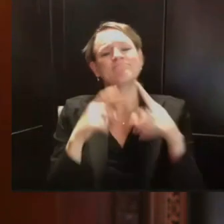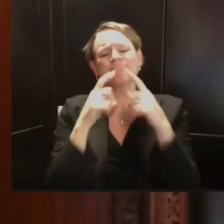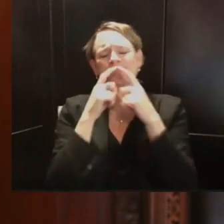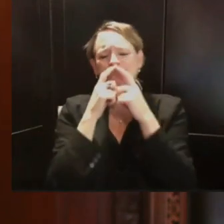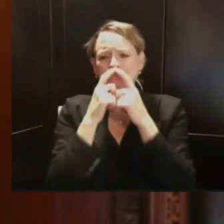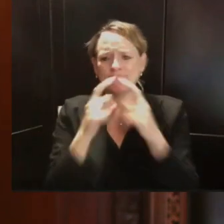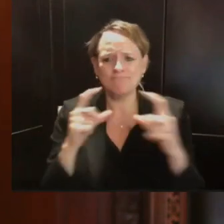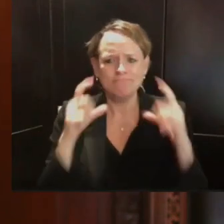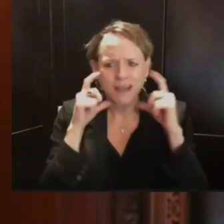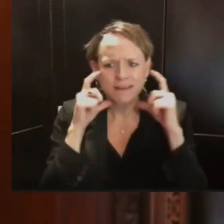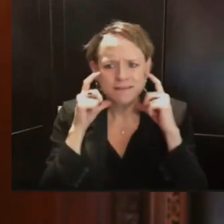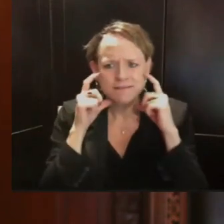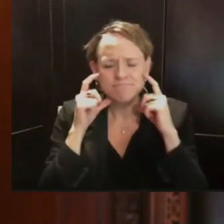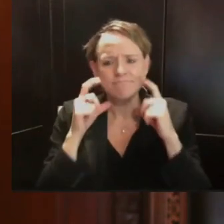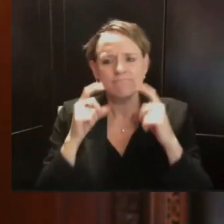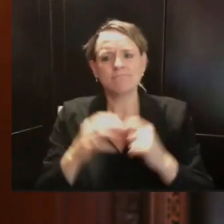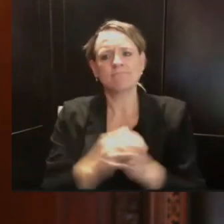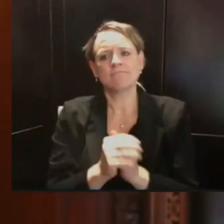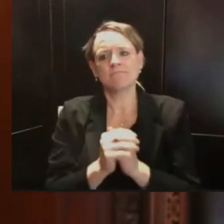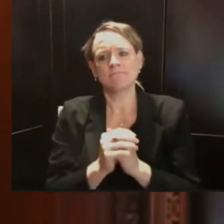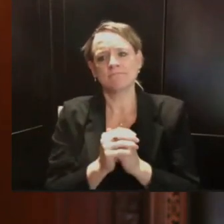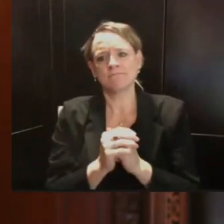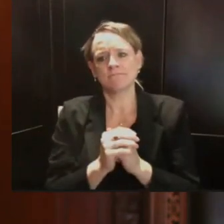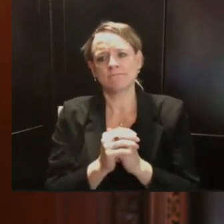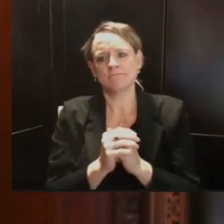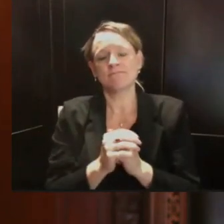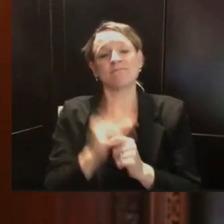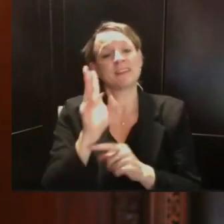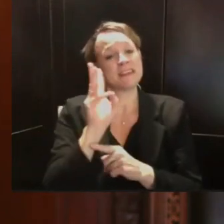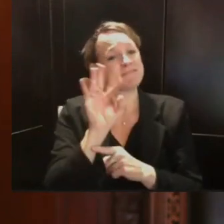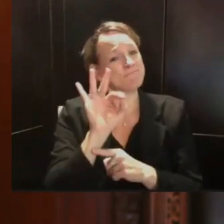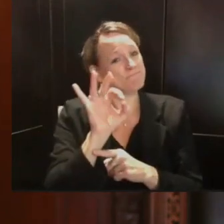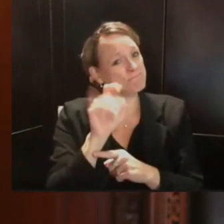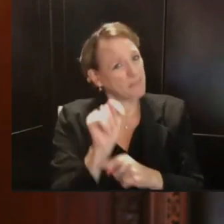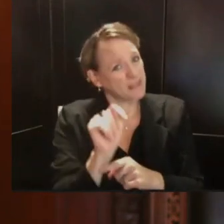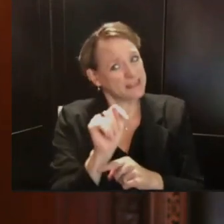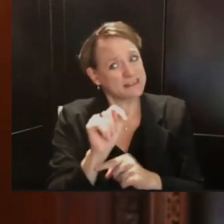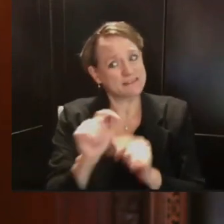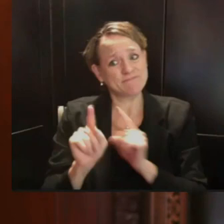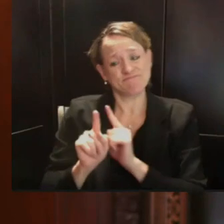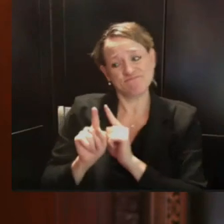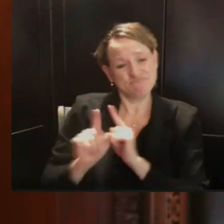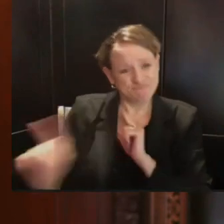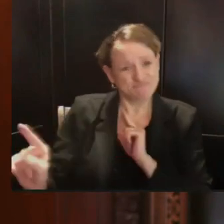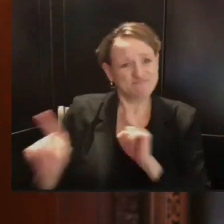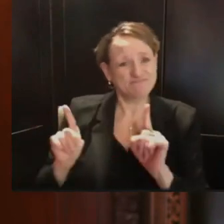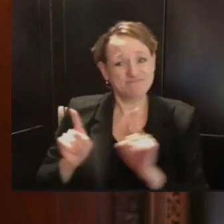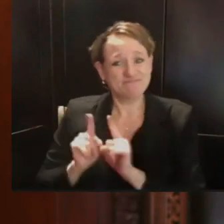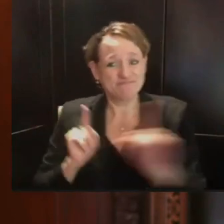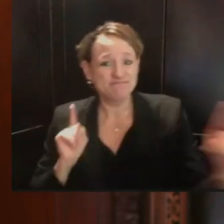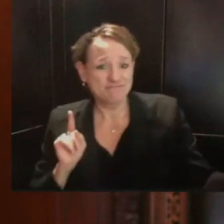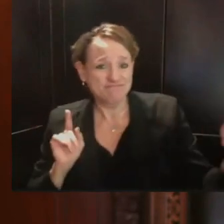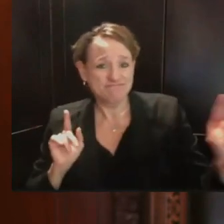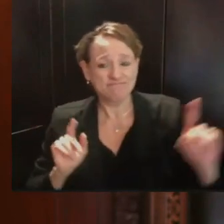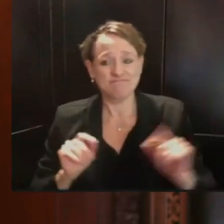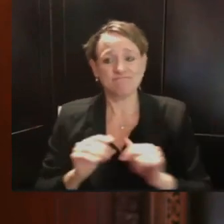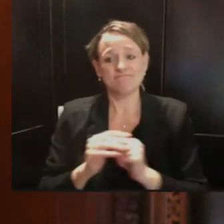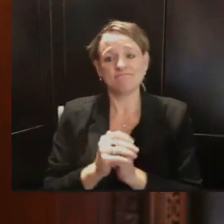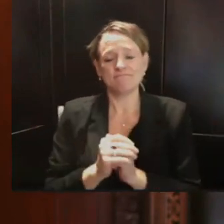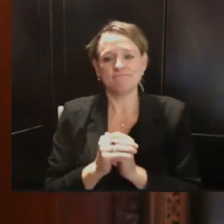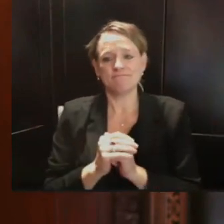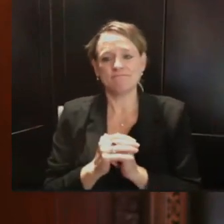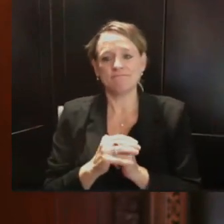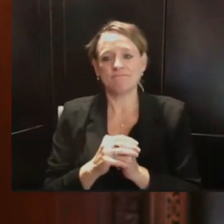physical distancing. Continue to maintain six feet of distance from those outside your immediate household. And skip